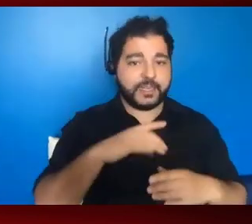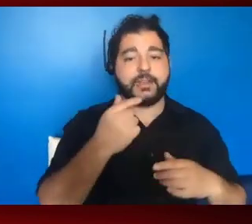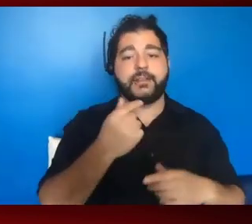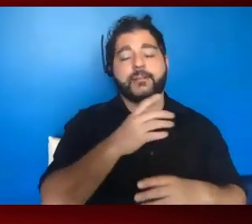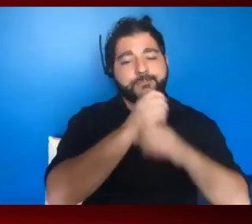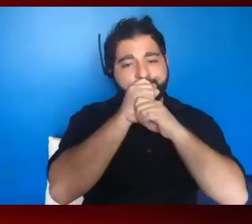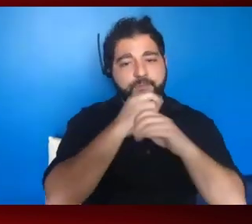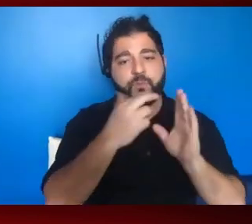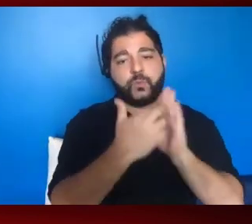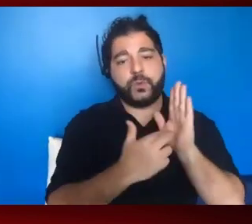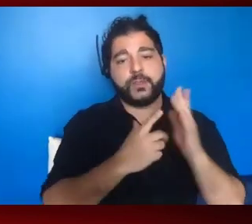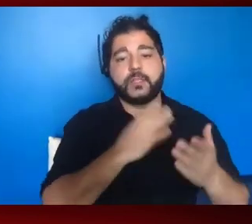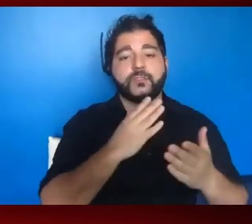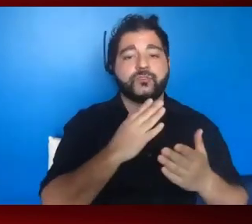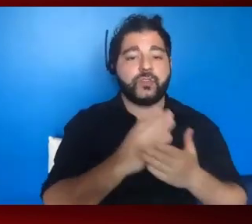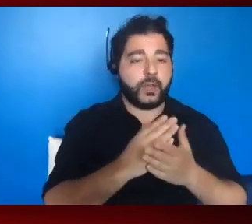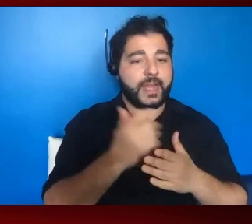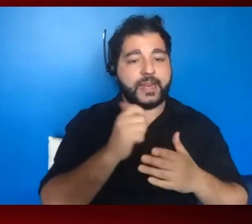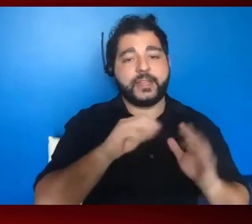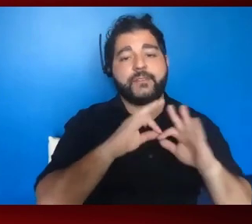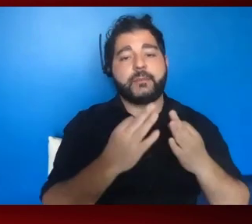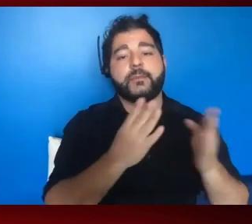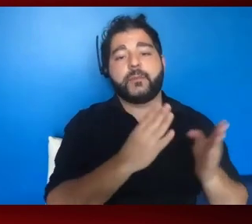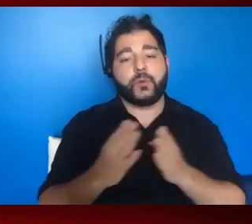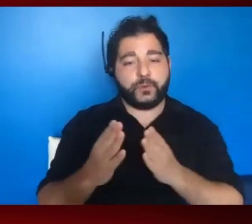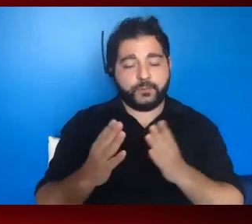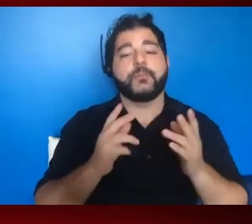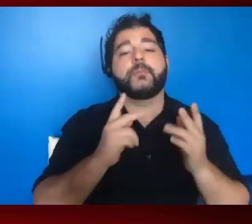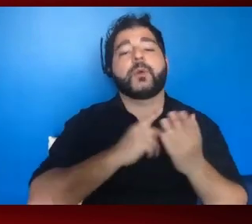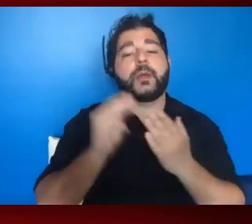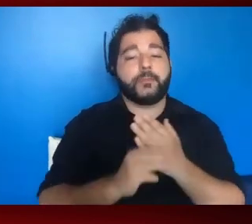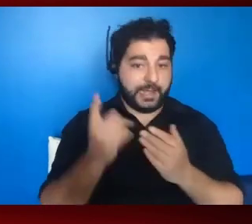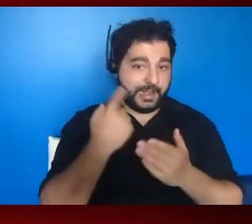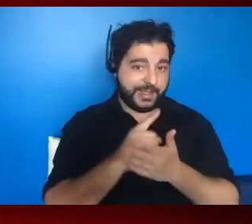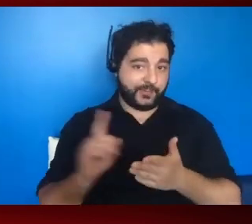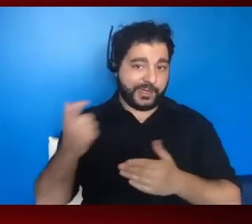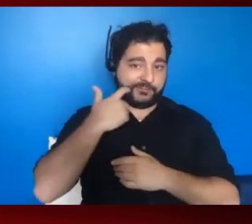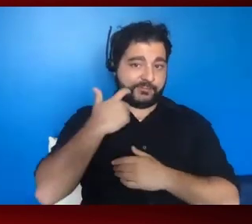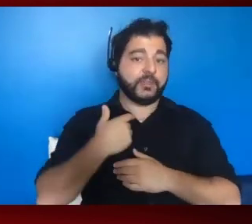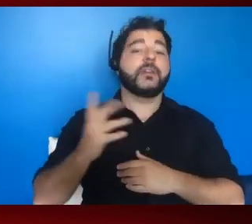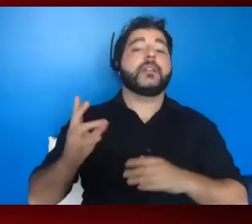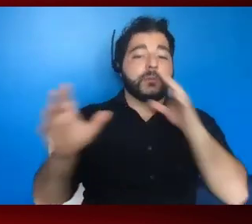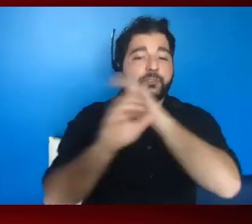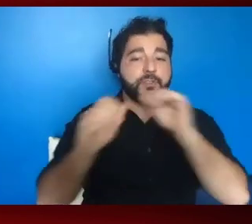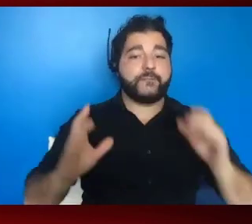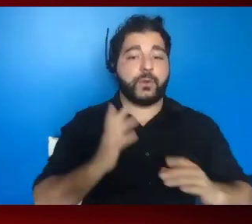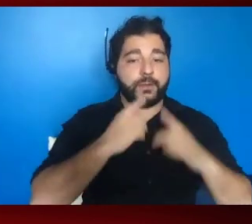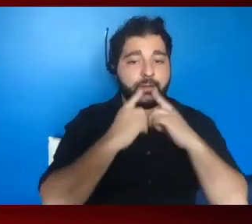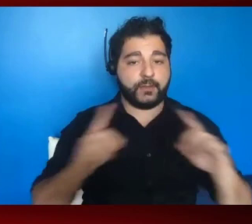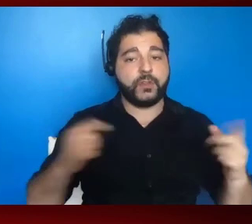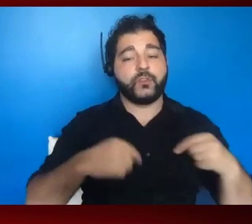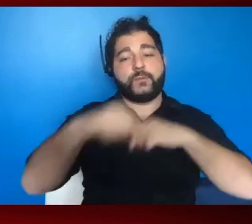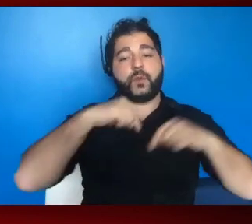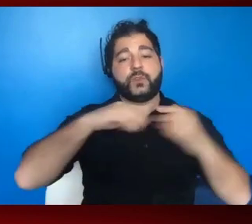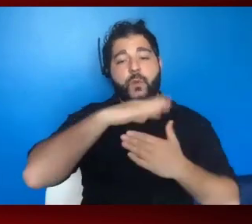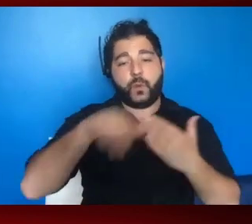that undermine the Title 10 family planning program. And just last week, we saw that the administration formally announced its attention to reverse all of